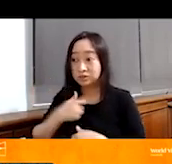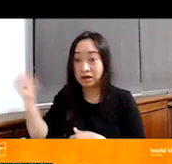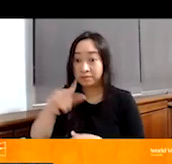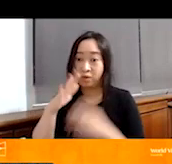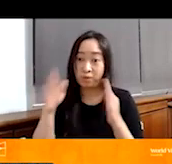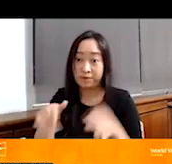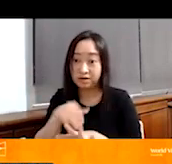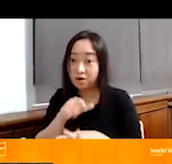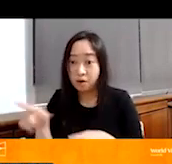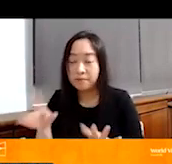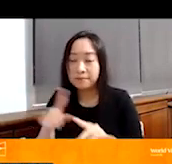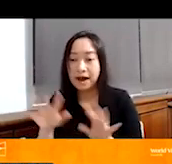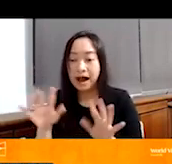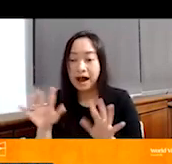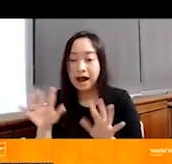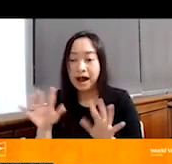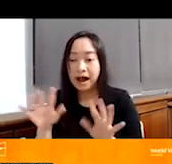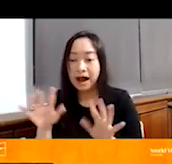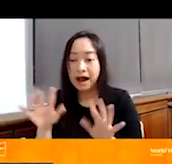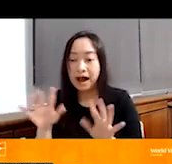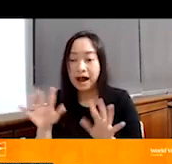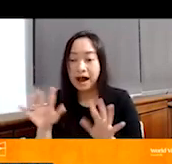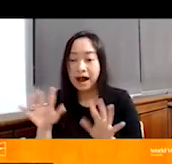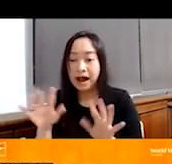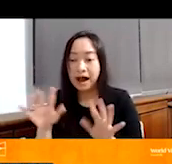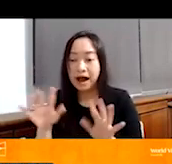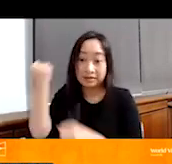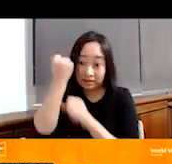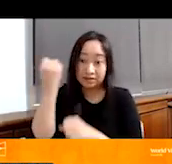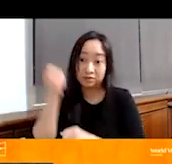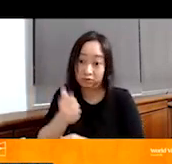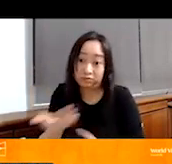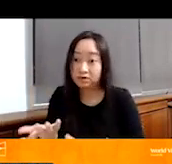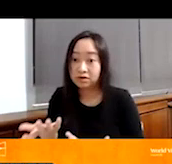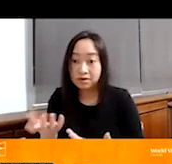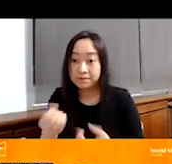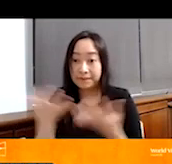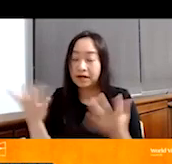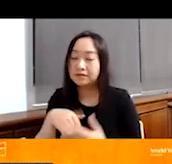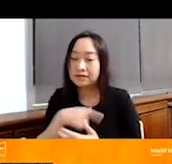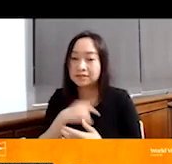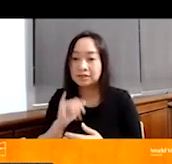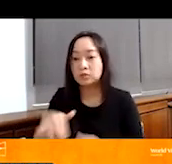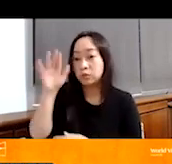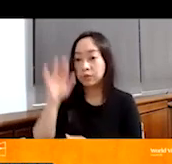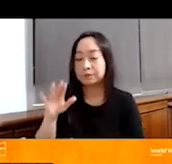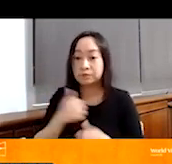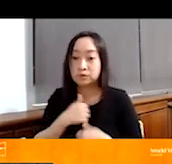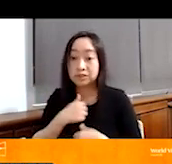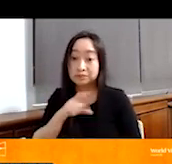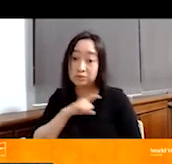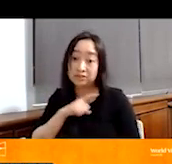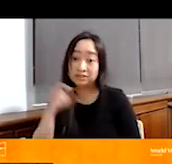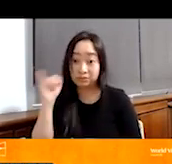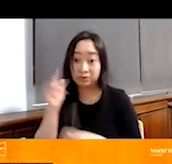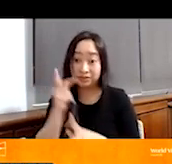But how traumatic to be, to be hit up in a context where, you know, soldiers and police are supposed to keep